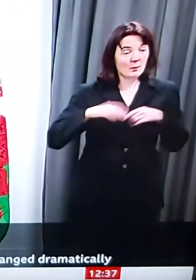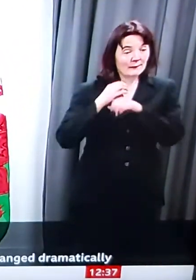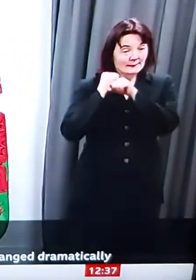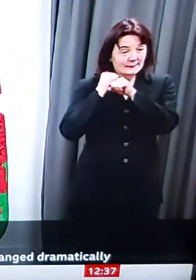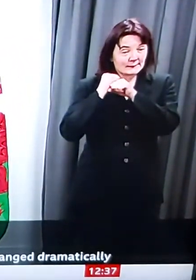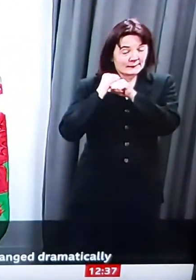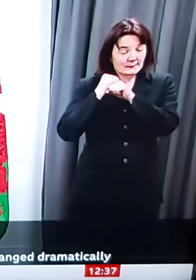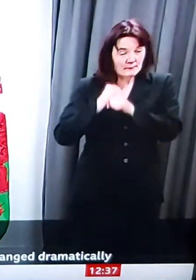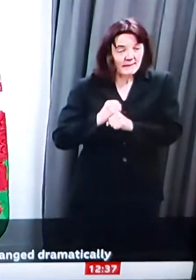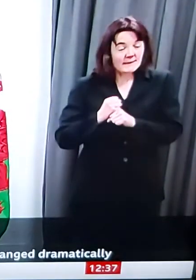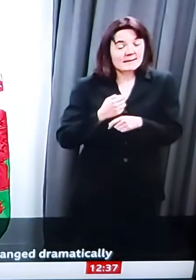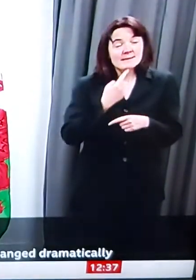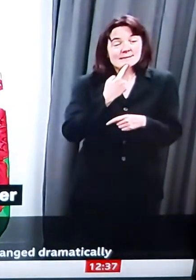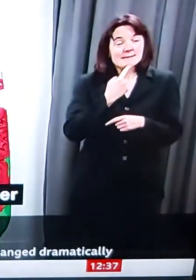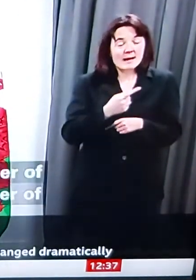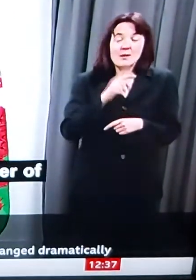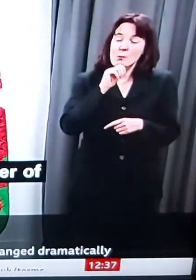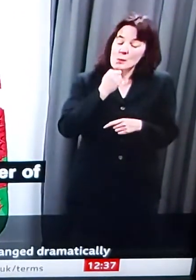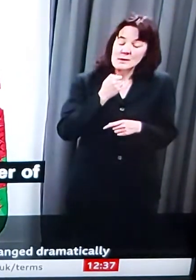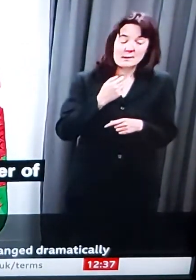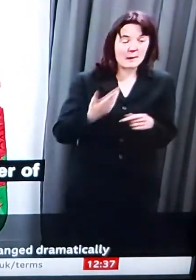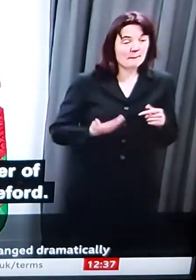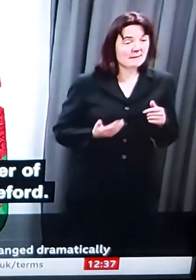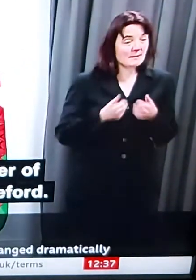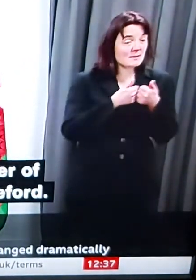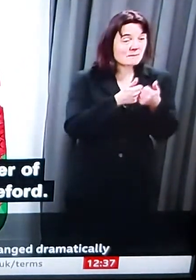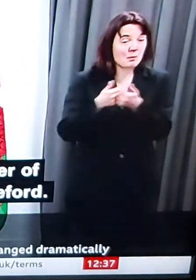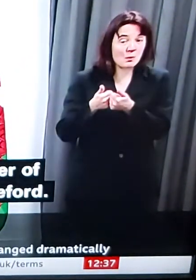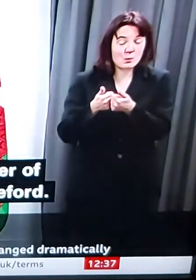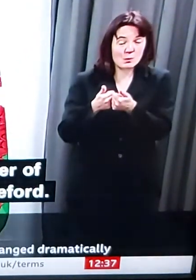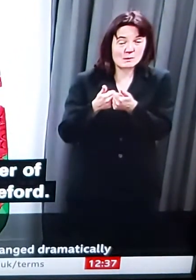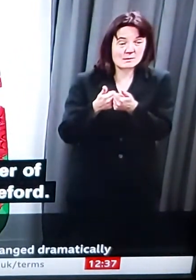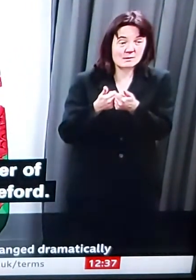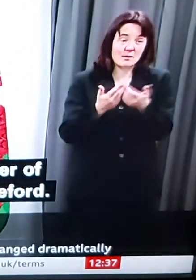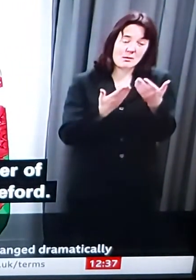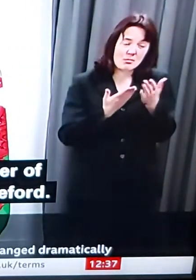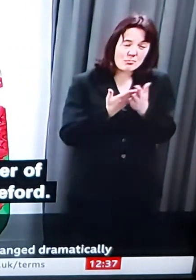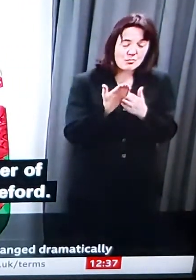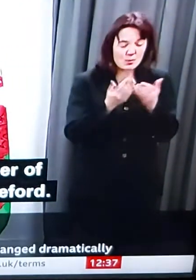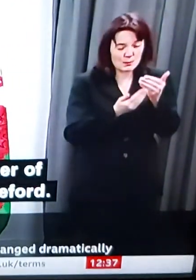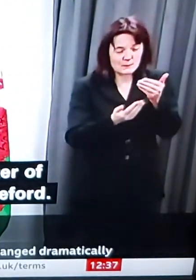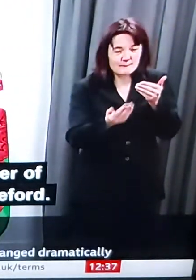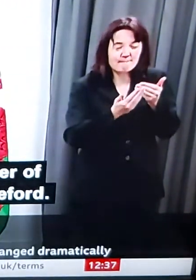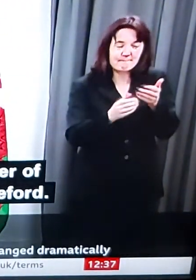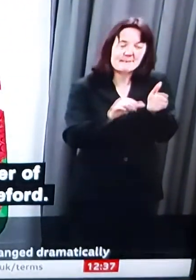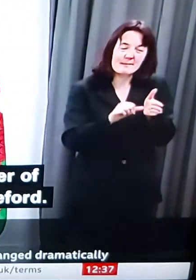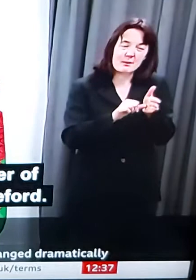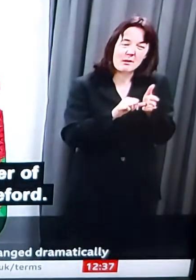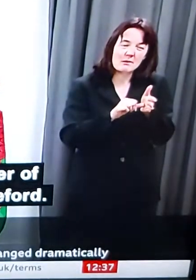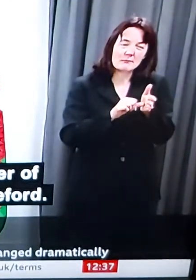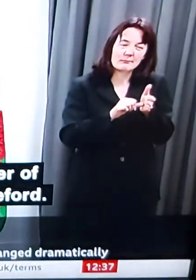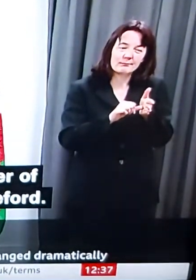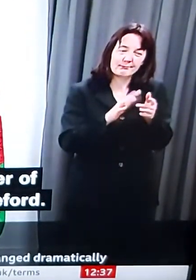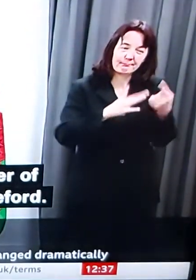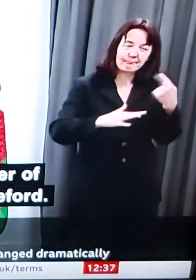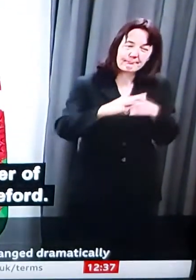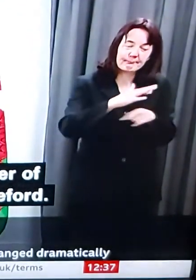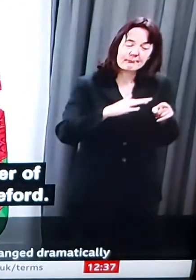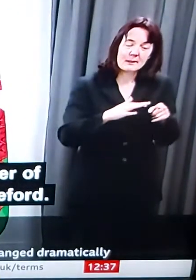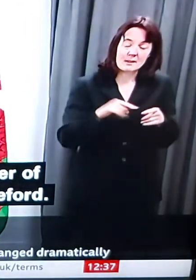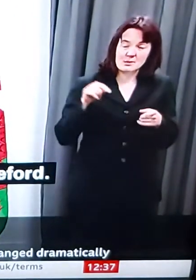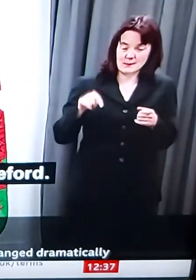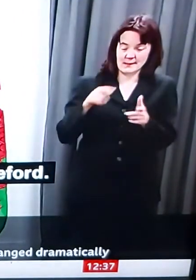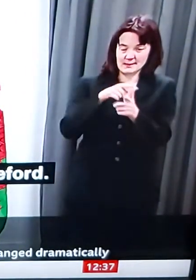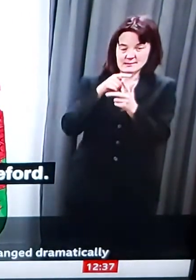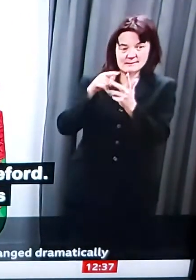Mark Dreyford. Announcing a £1.1 billion fighting fund to respond to the